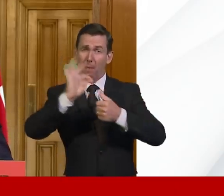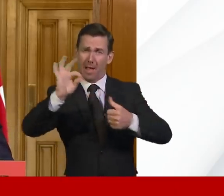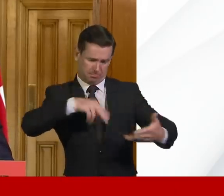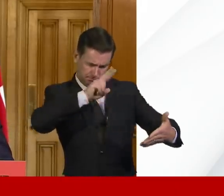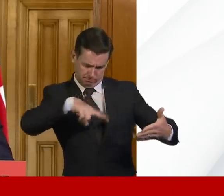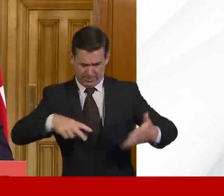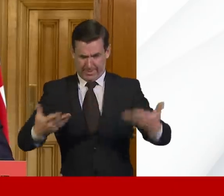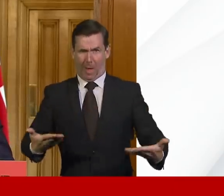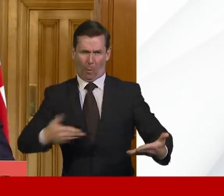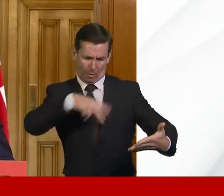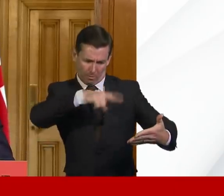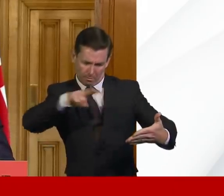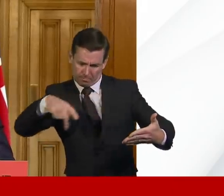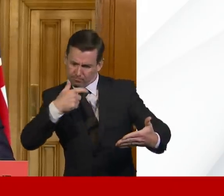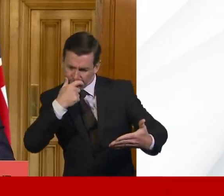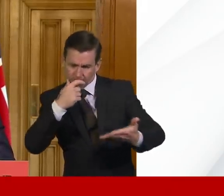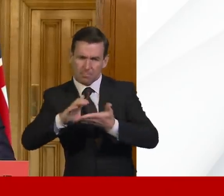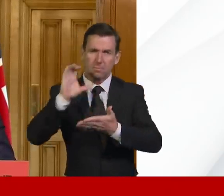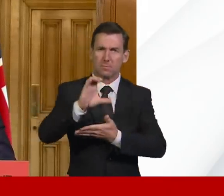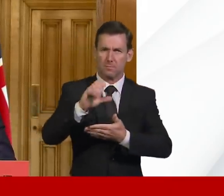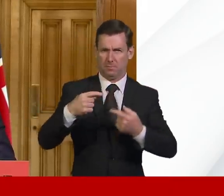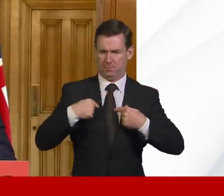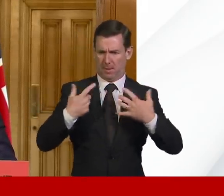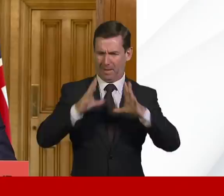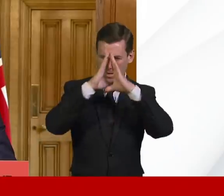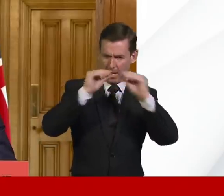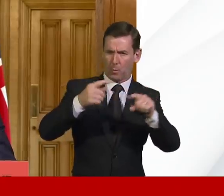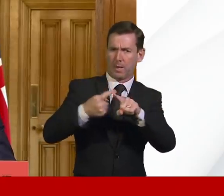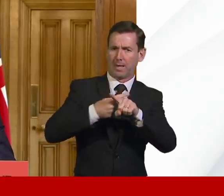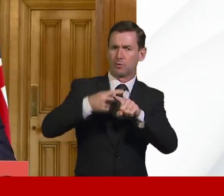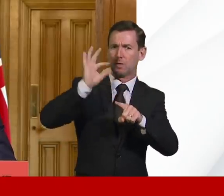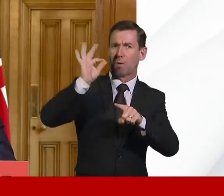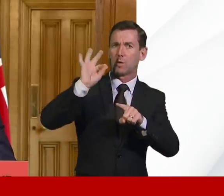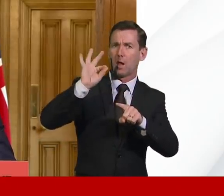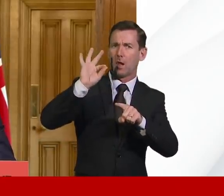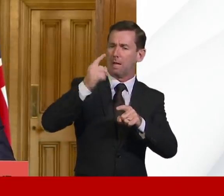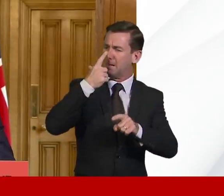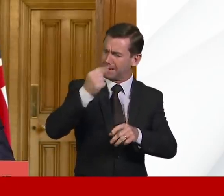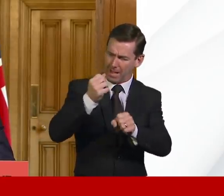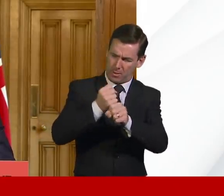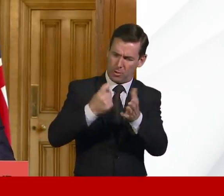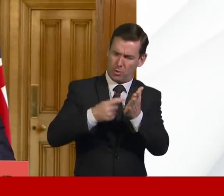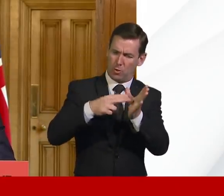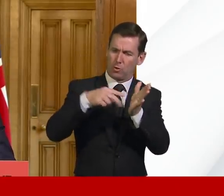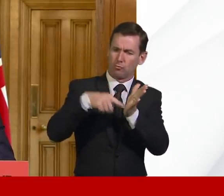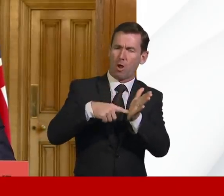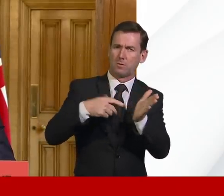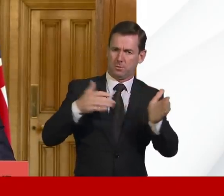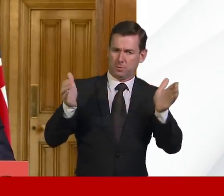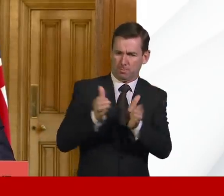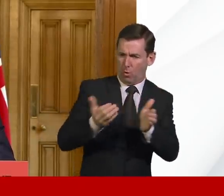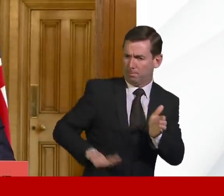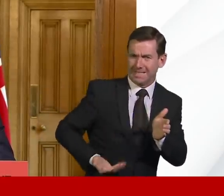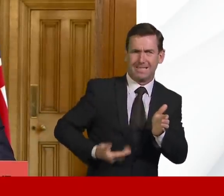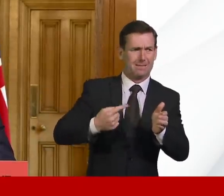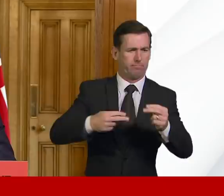guidance to English councils on the grants to our smallest businesses, including those operating in the retail, hospitality and